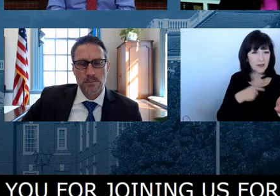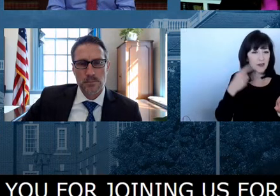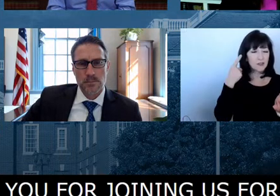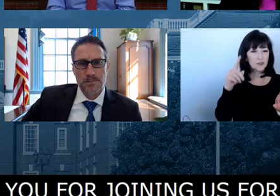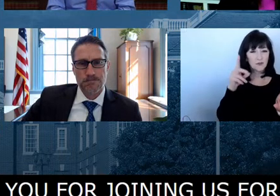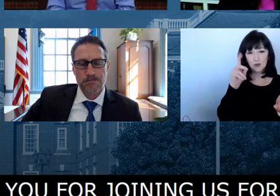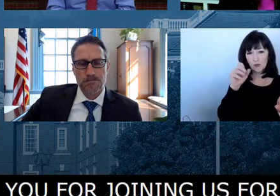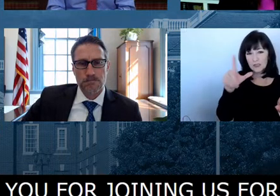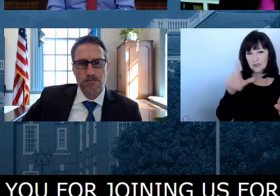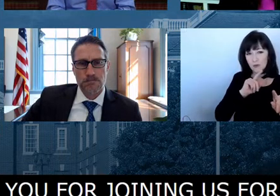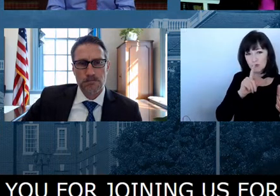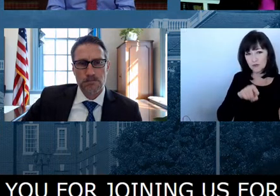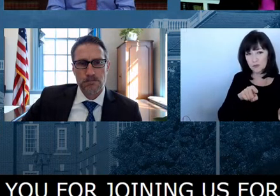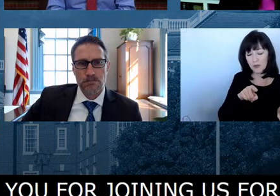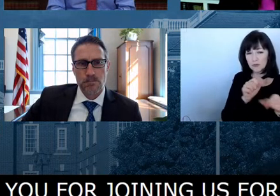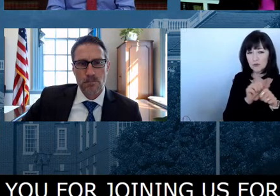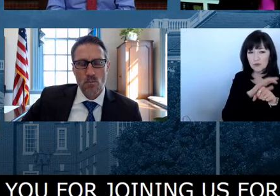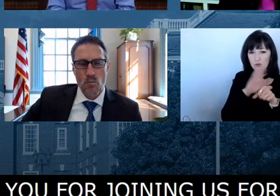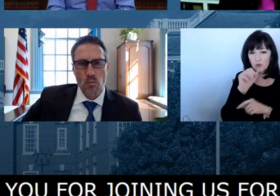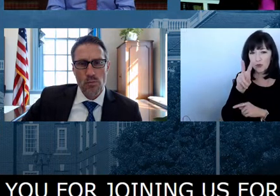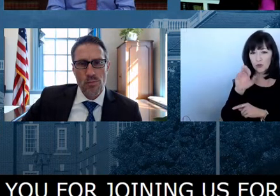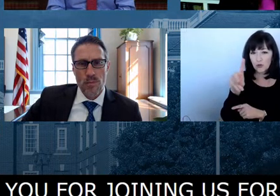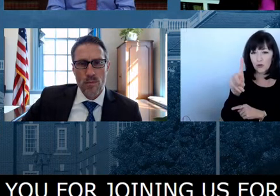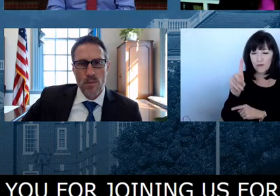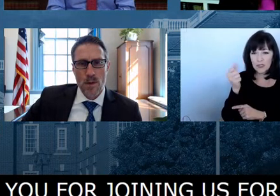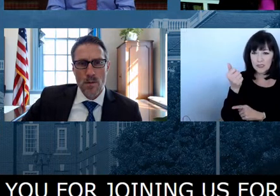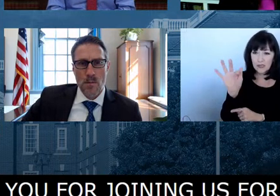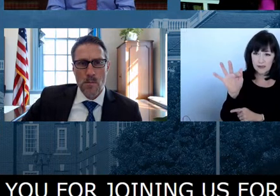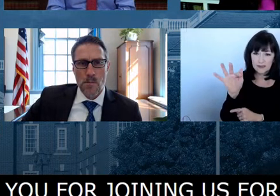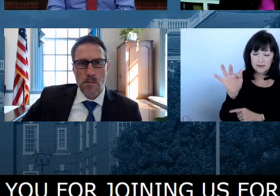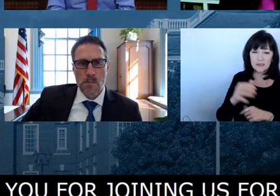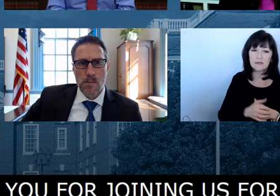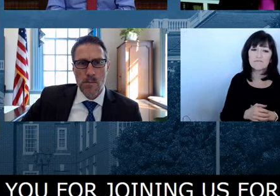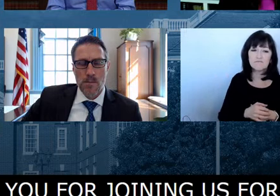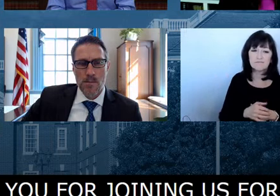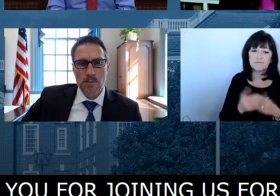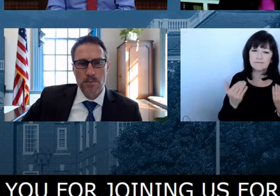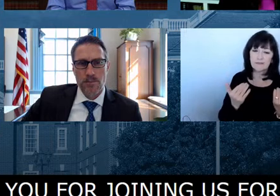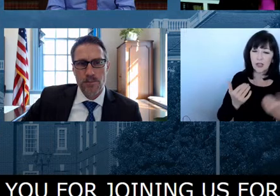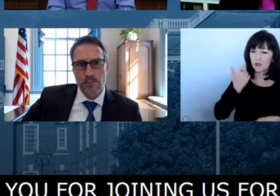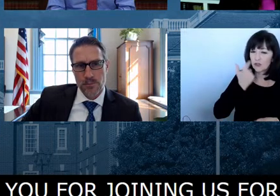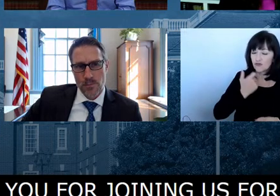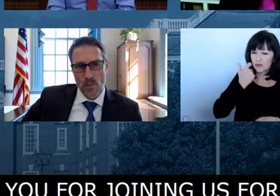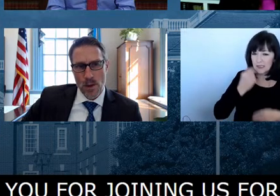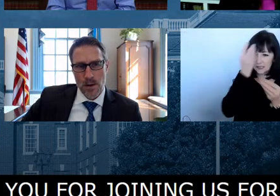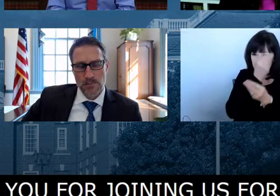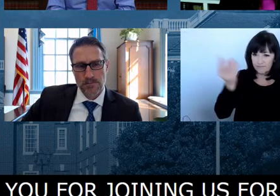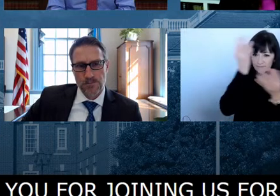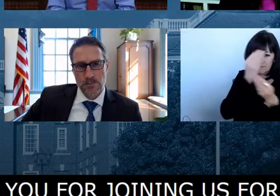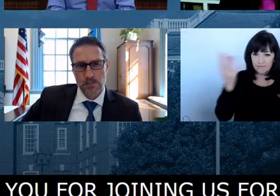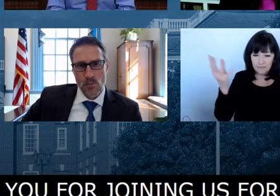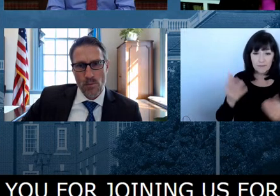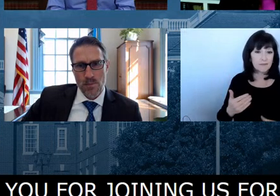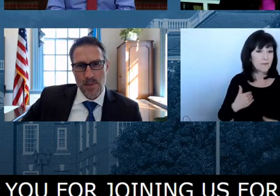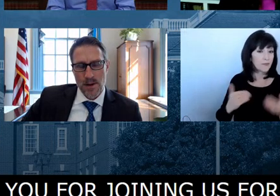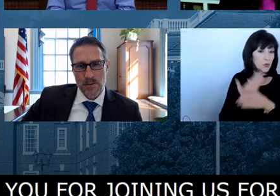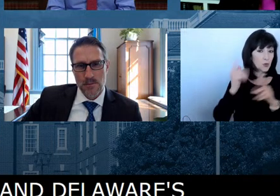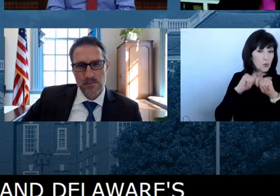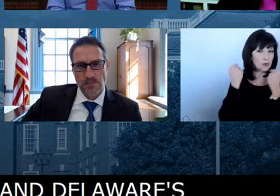COVID-19, our most recent series of updates. I'm joined today by a new team,